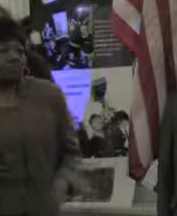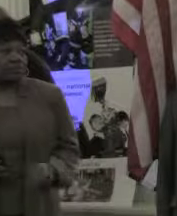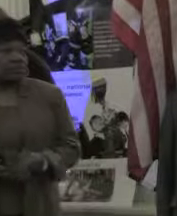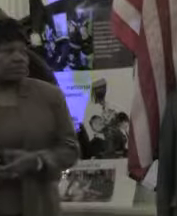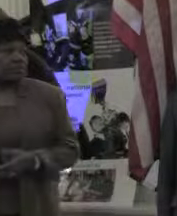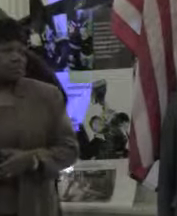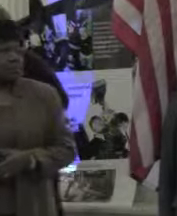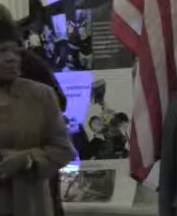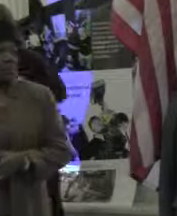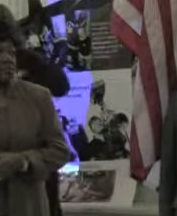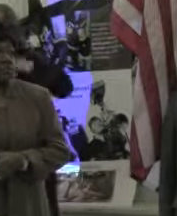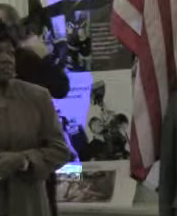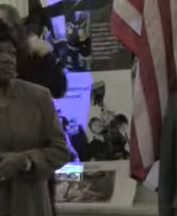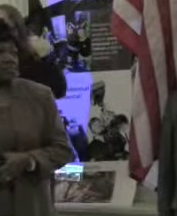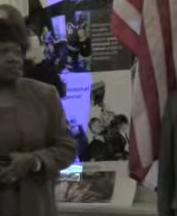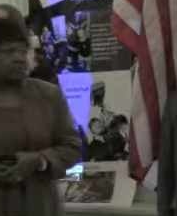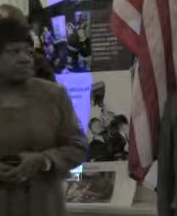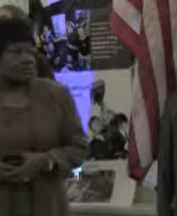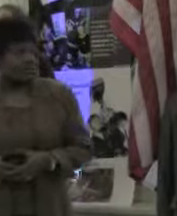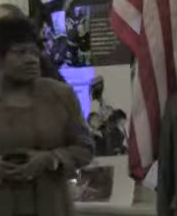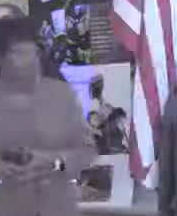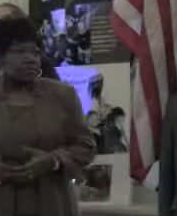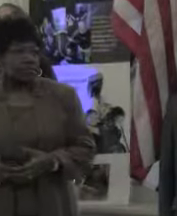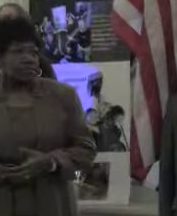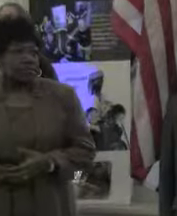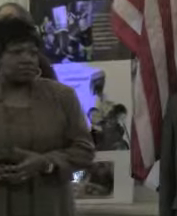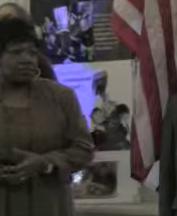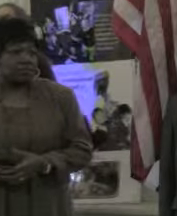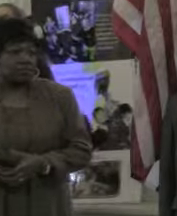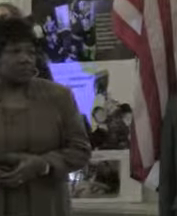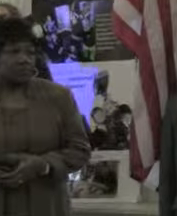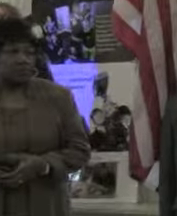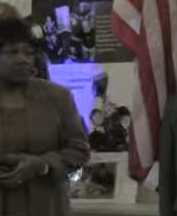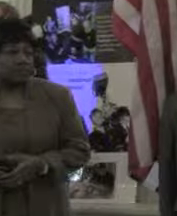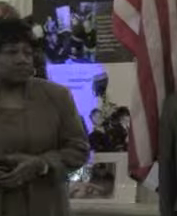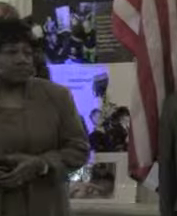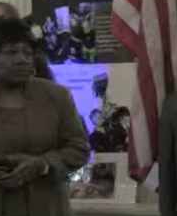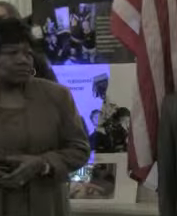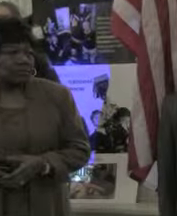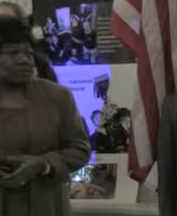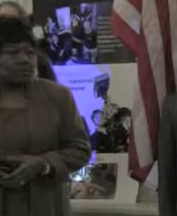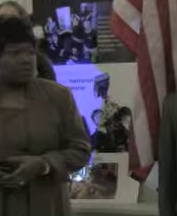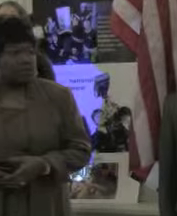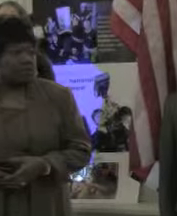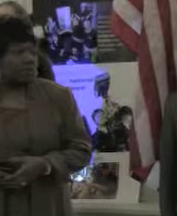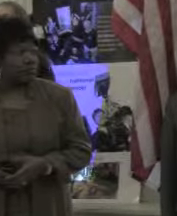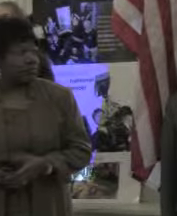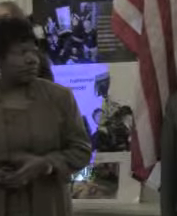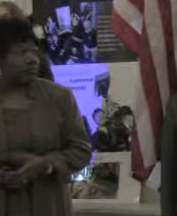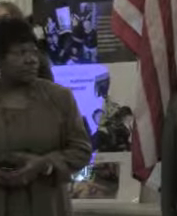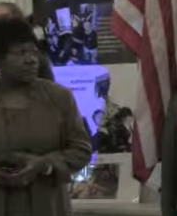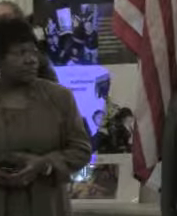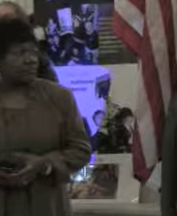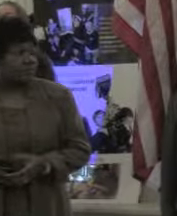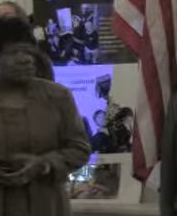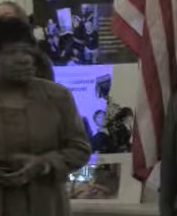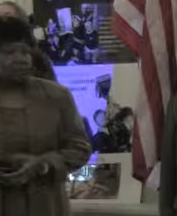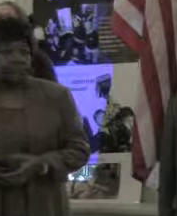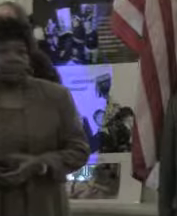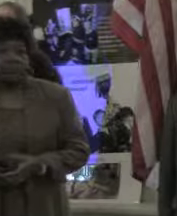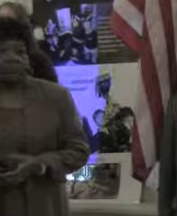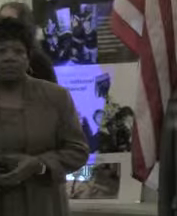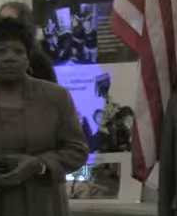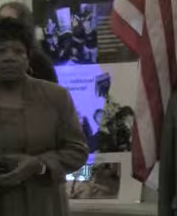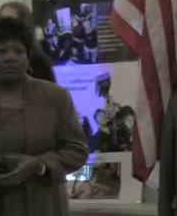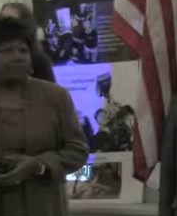and you need to take control of it. want to thank you all for coming today. I want to thank you for your tremendous work and